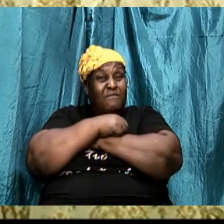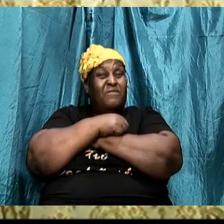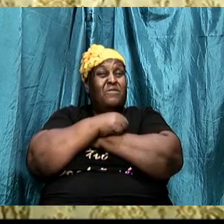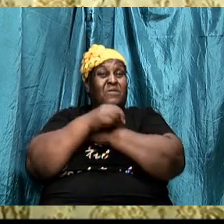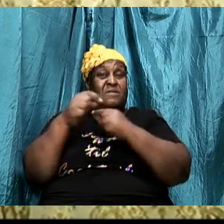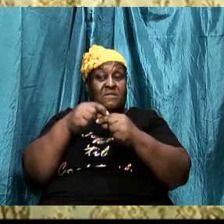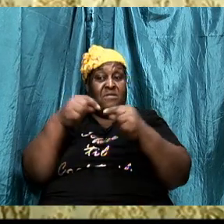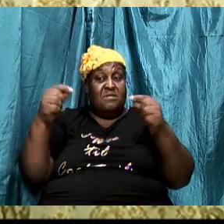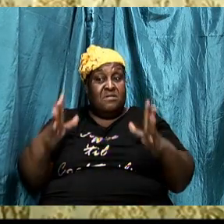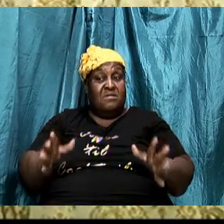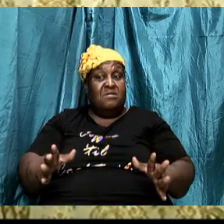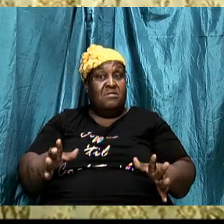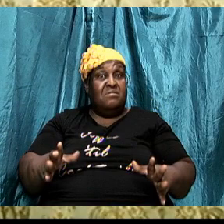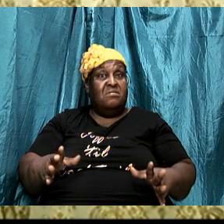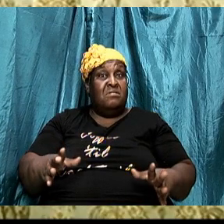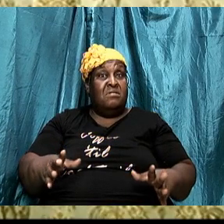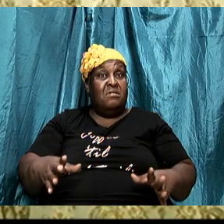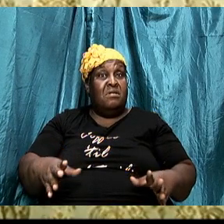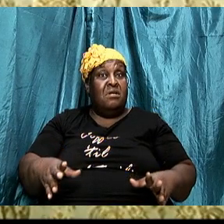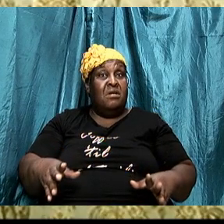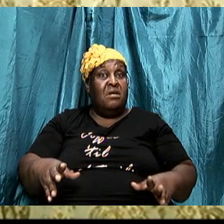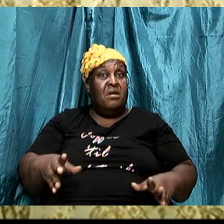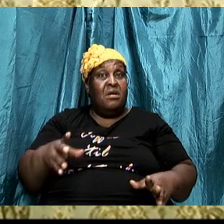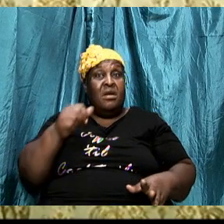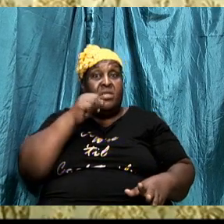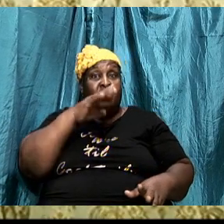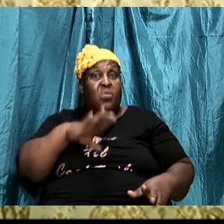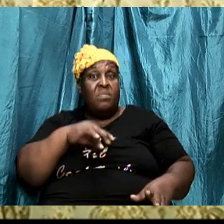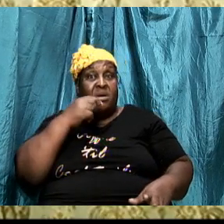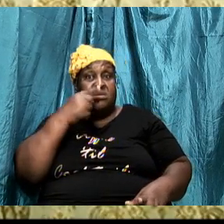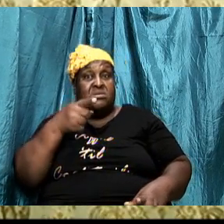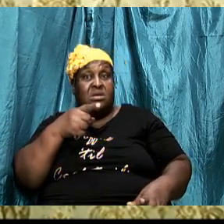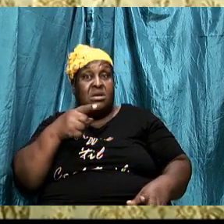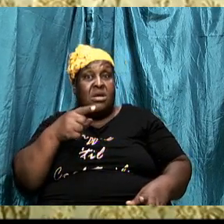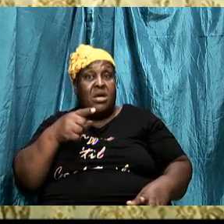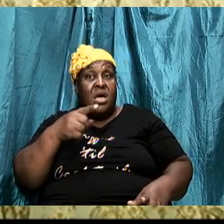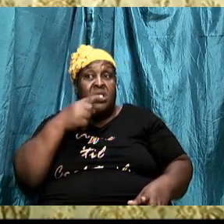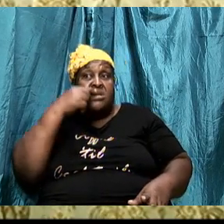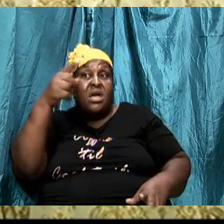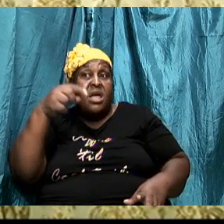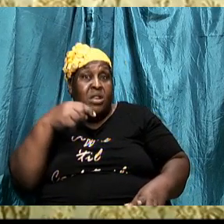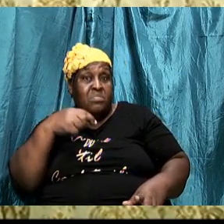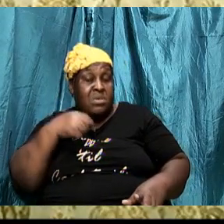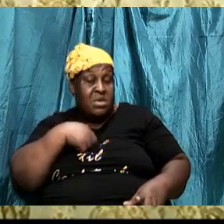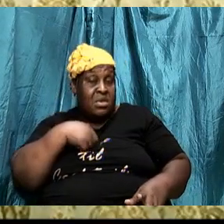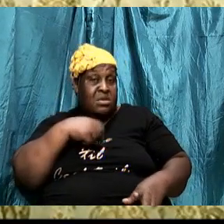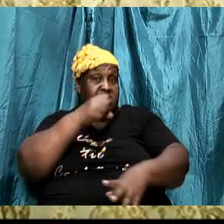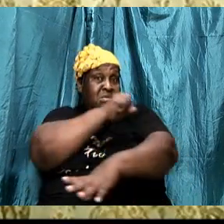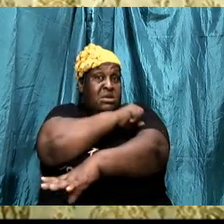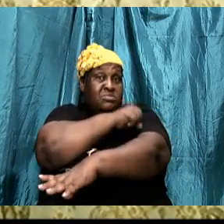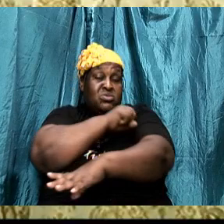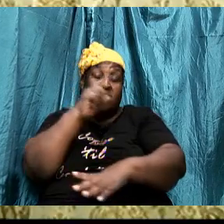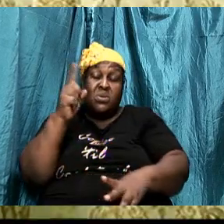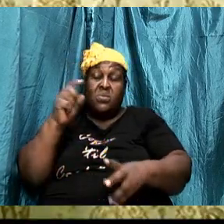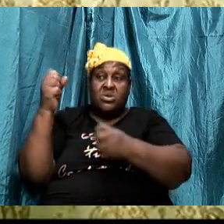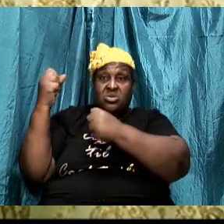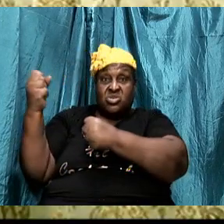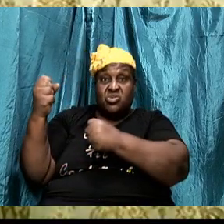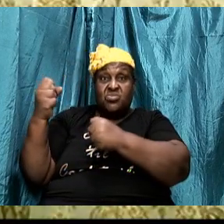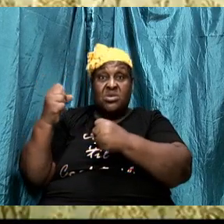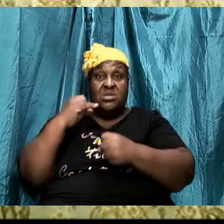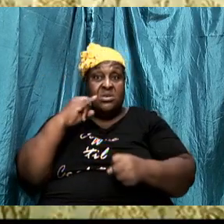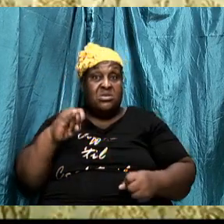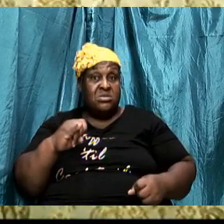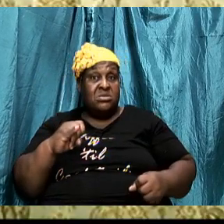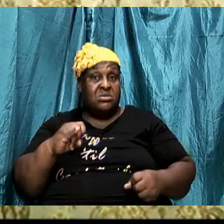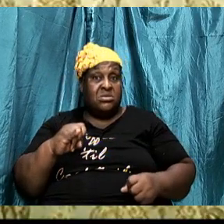from. And he said, buy me with some new ropes. And she did that. And he was able to get up and